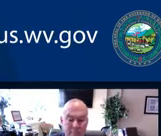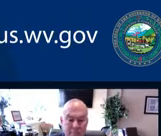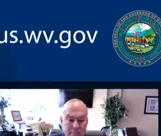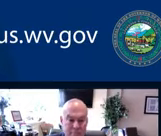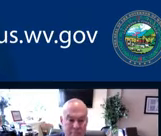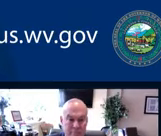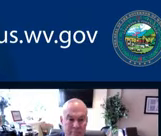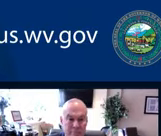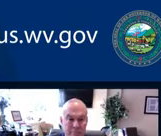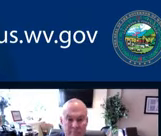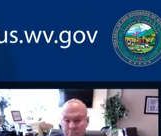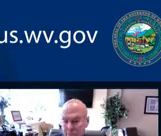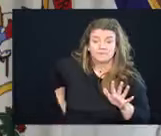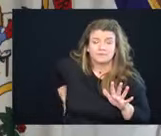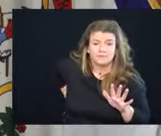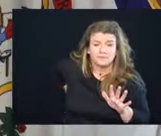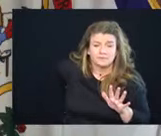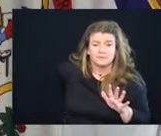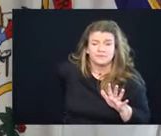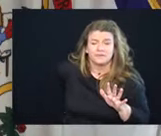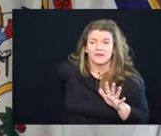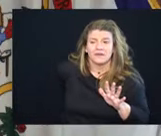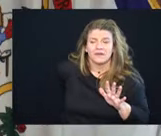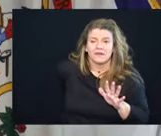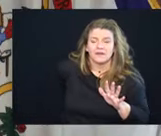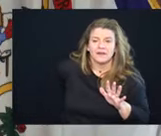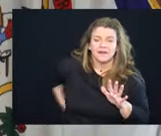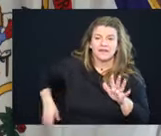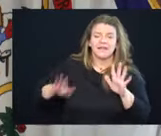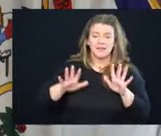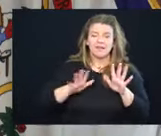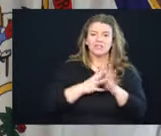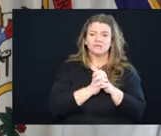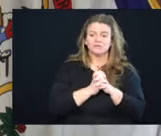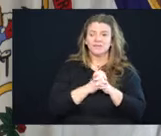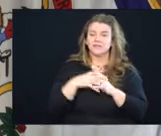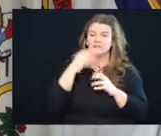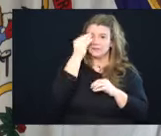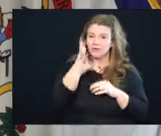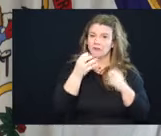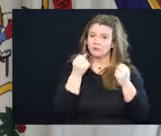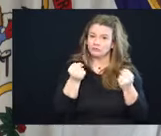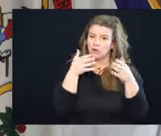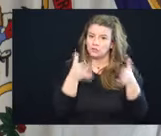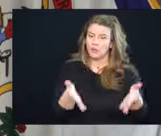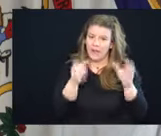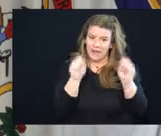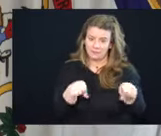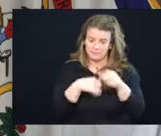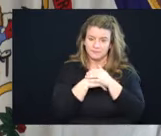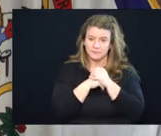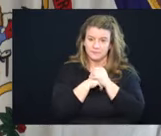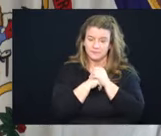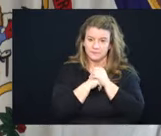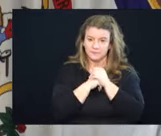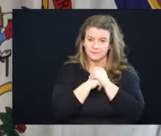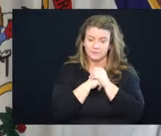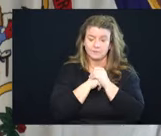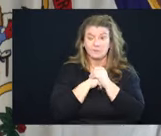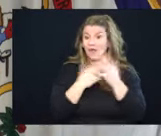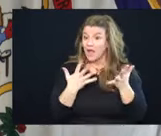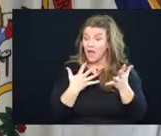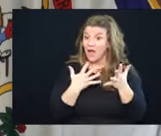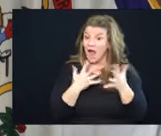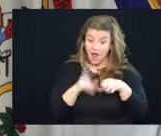me just weigh in on that in as strong a way as I possibly can weigh in. Of course, my